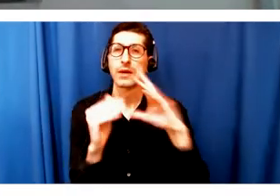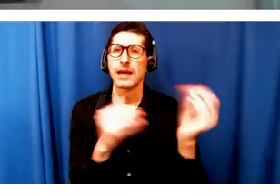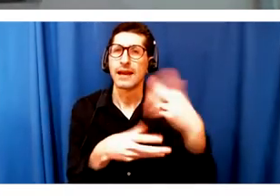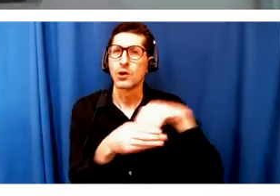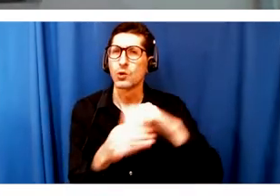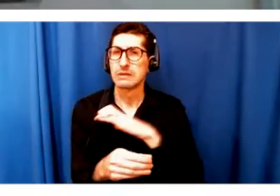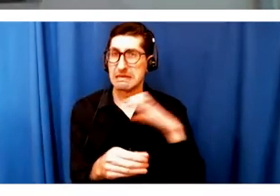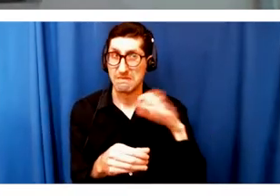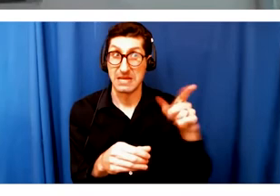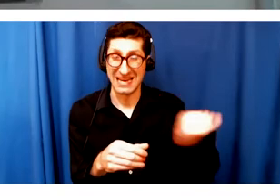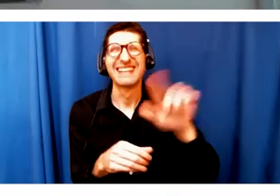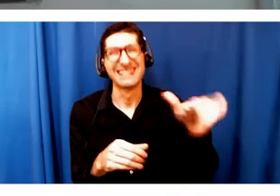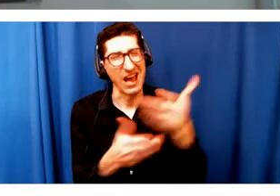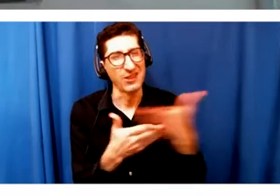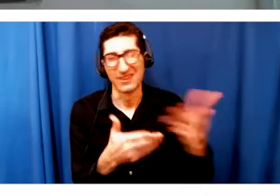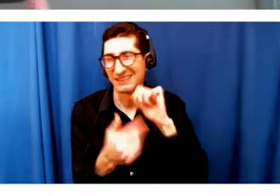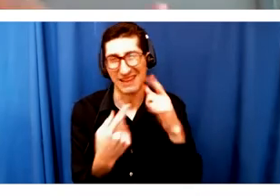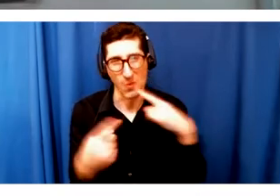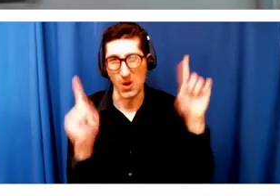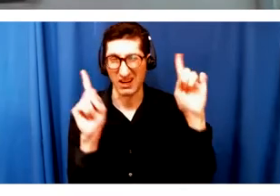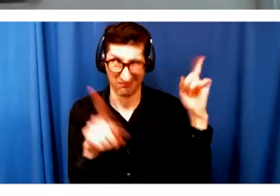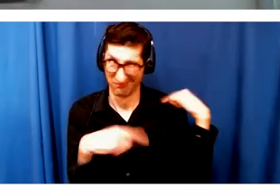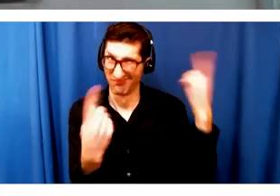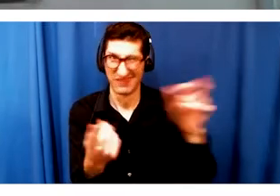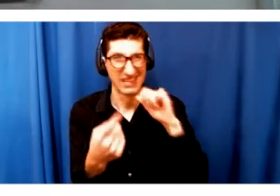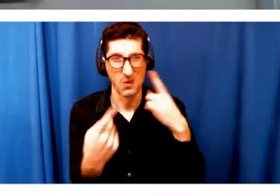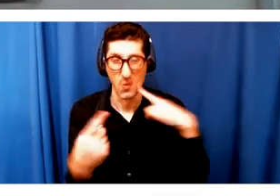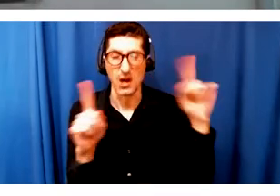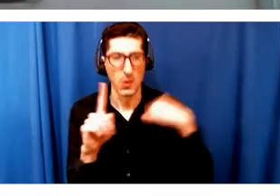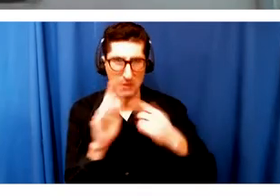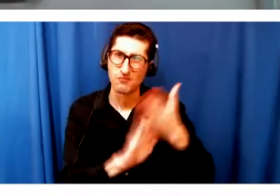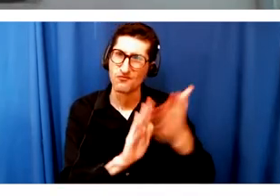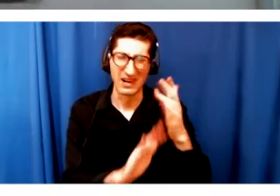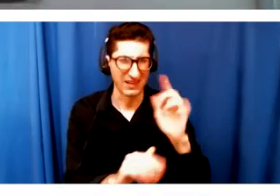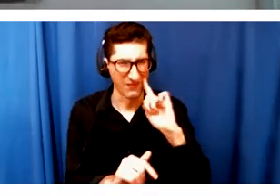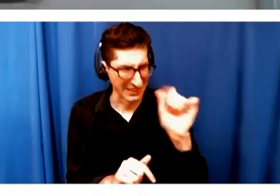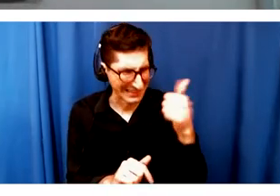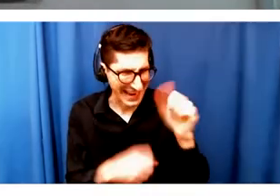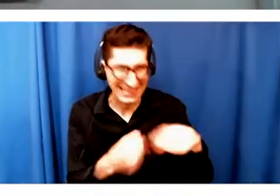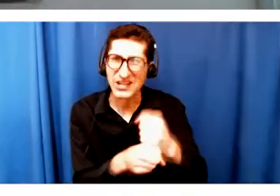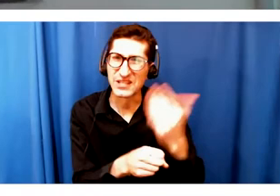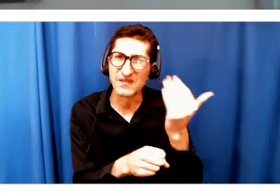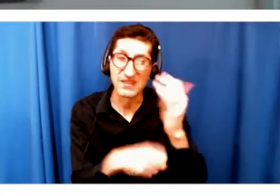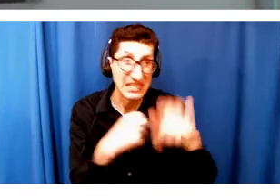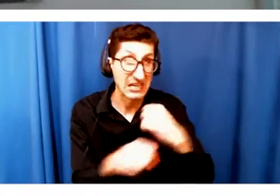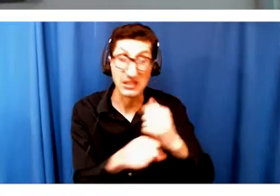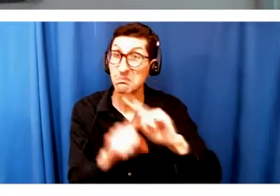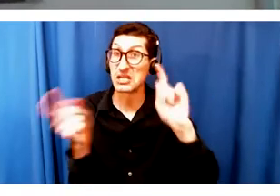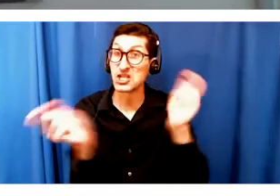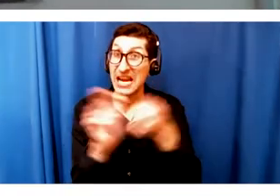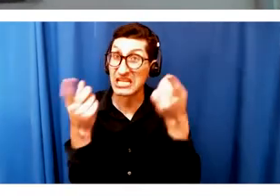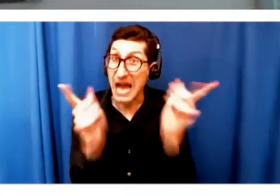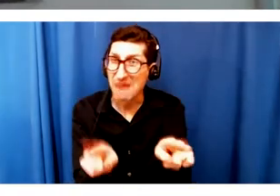work. It hasn't worked. We've been doing that for 10, 15 years, and we still don't see change. And so our